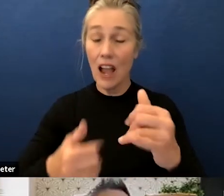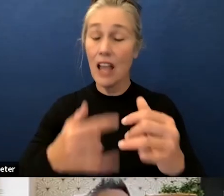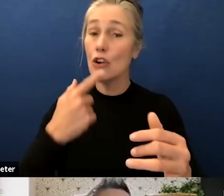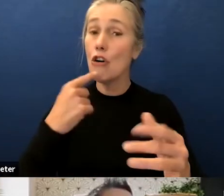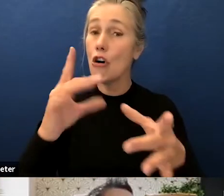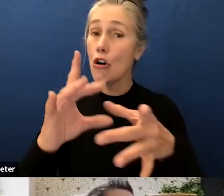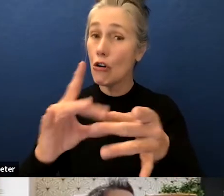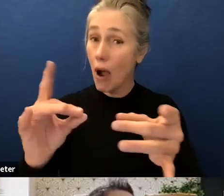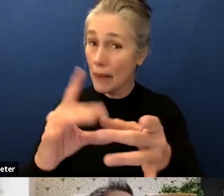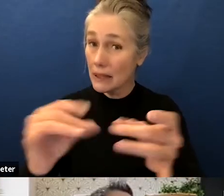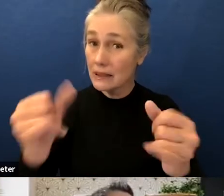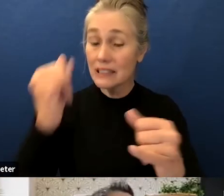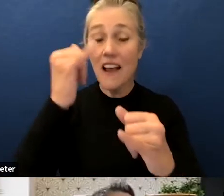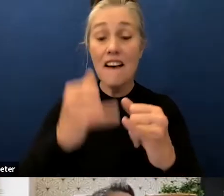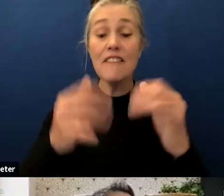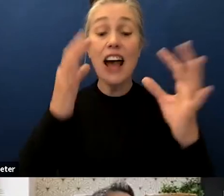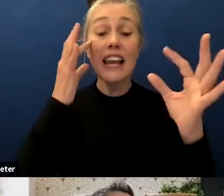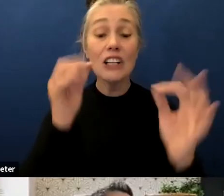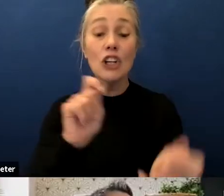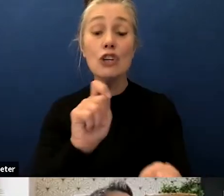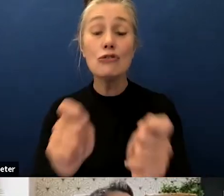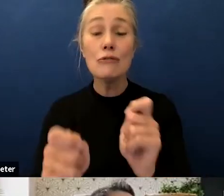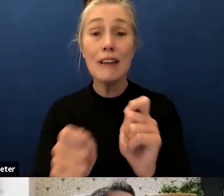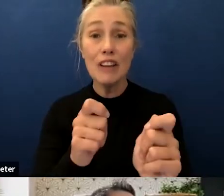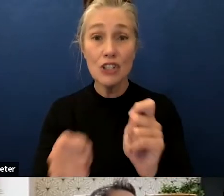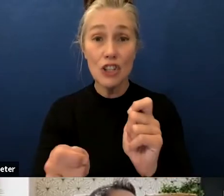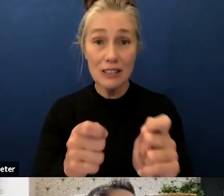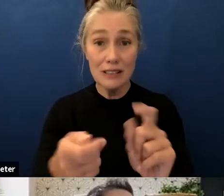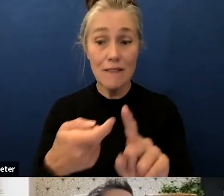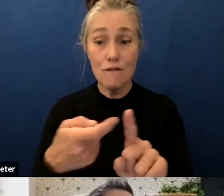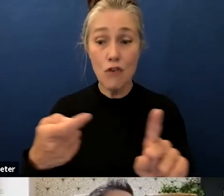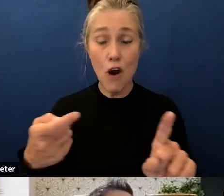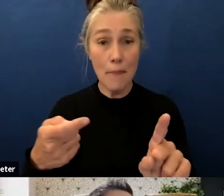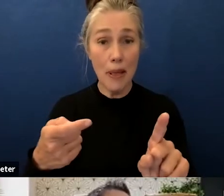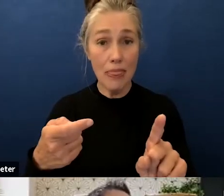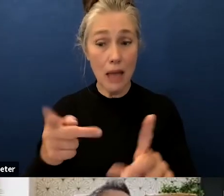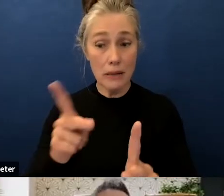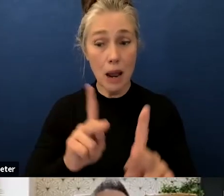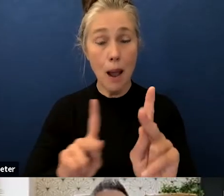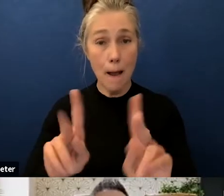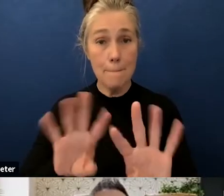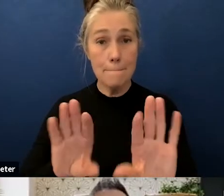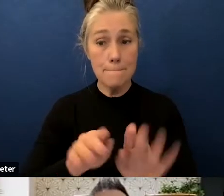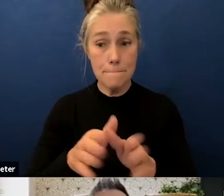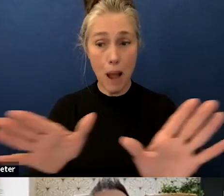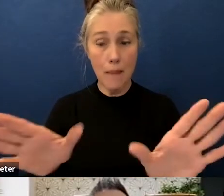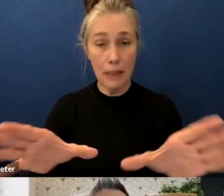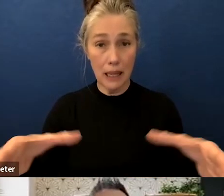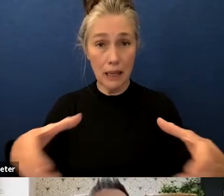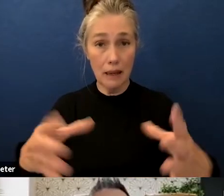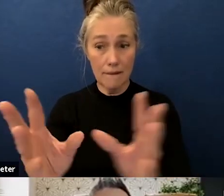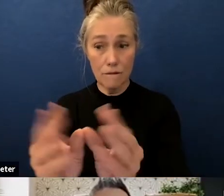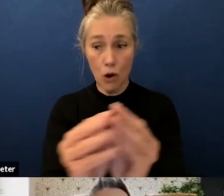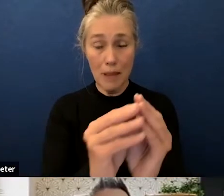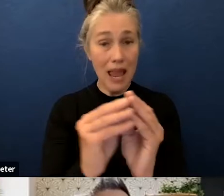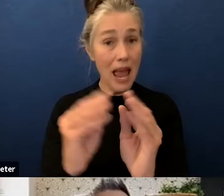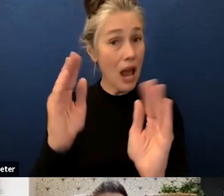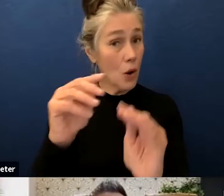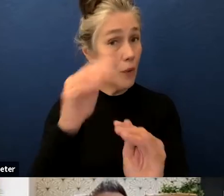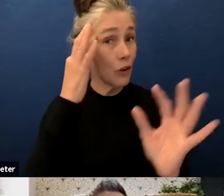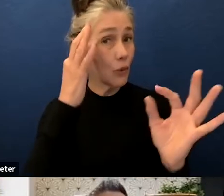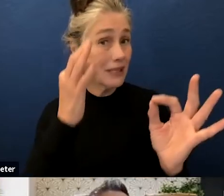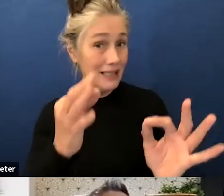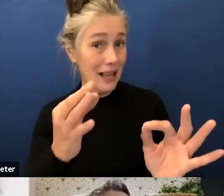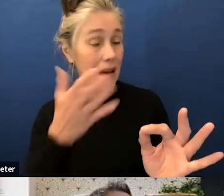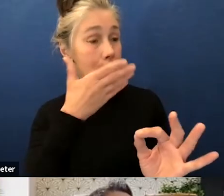the public forum at which time we are uh hoping that you guys will find a scenario that works best for the